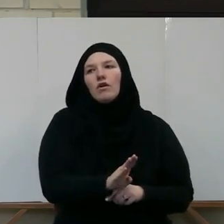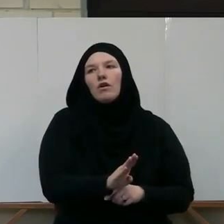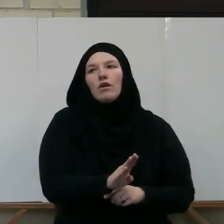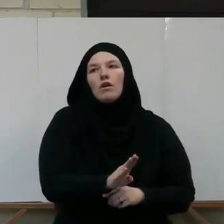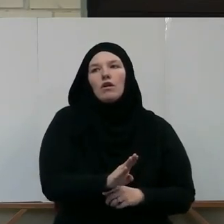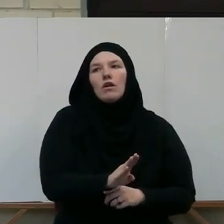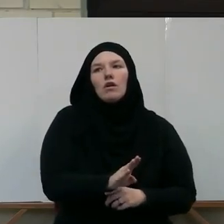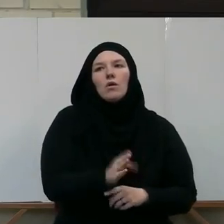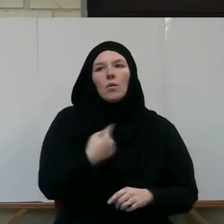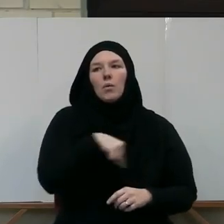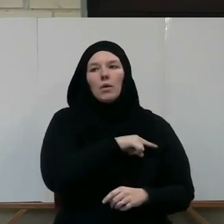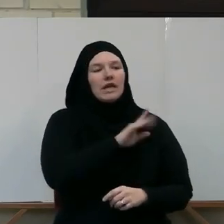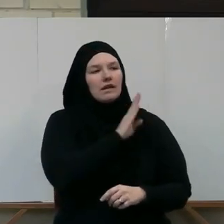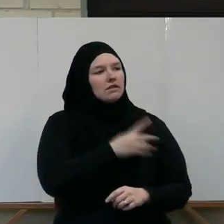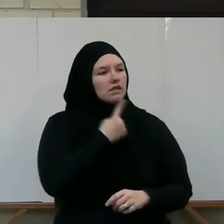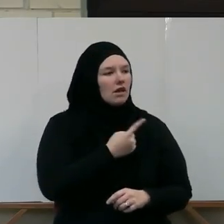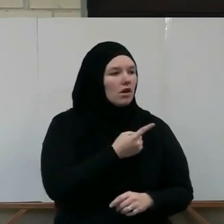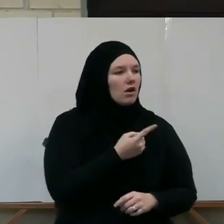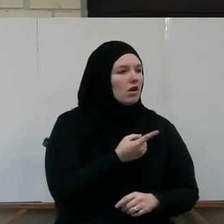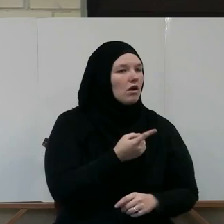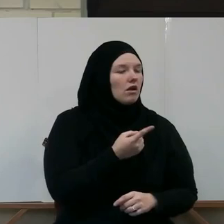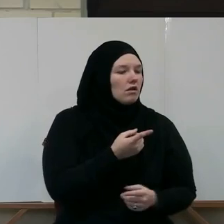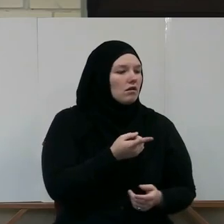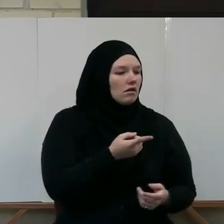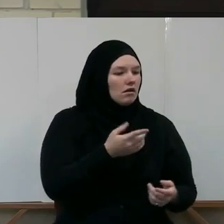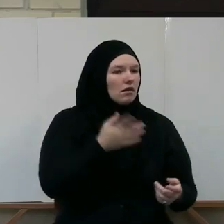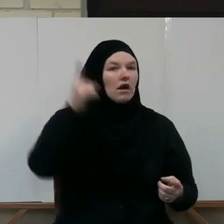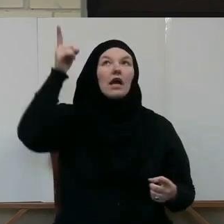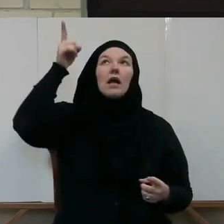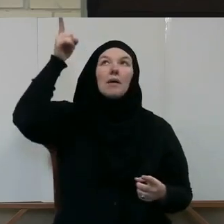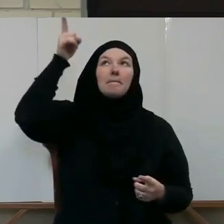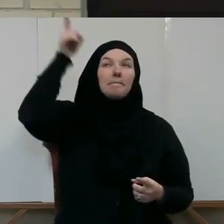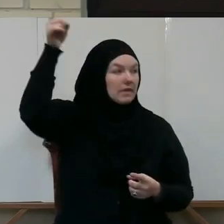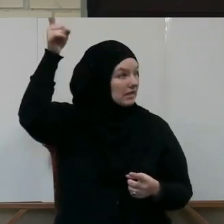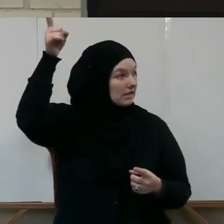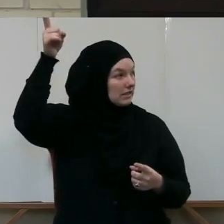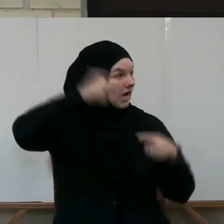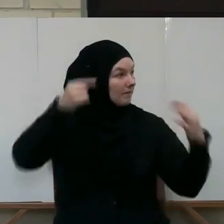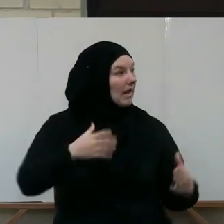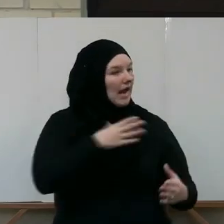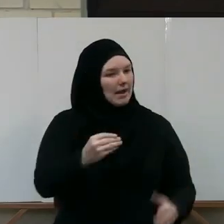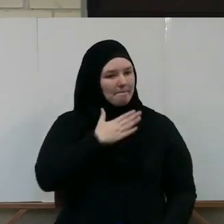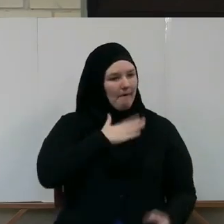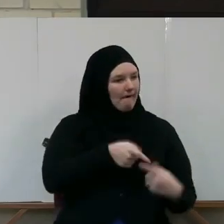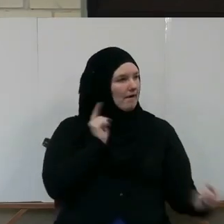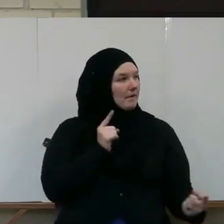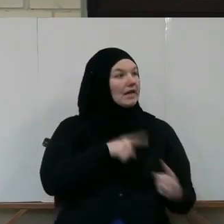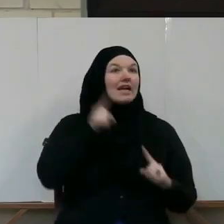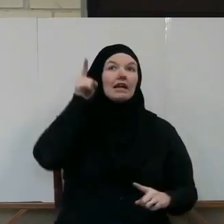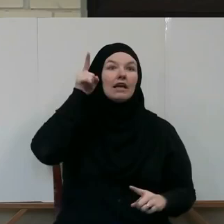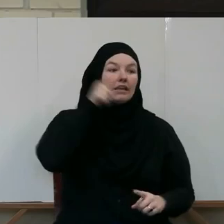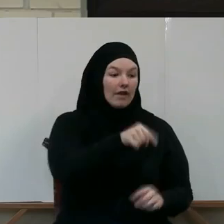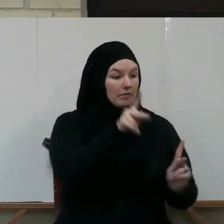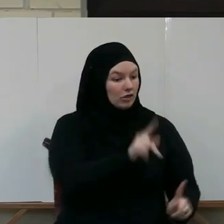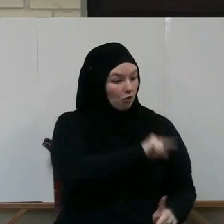of Allah. And that's why Allah says, don't take my enemy and your enemy. So if he qualifies for the